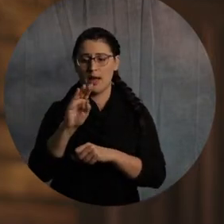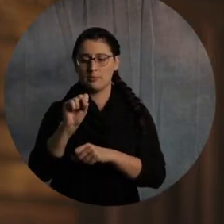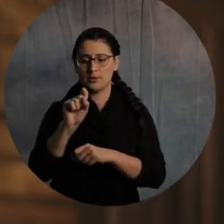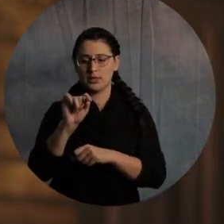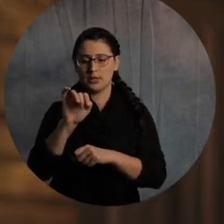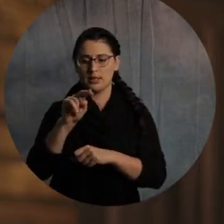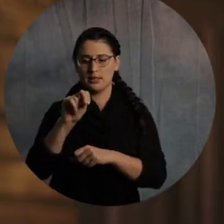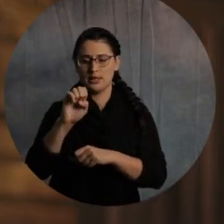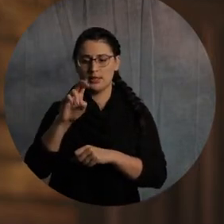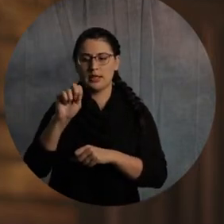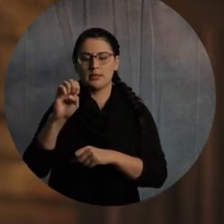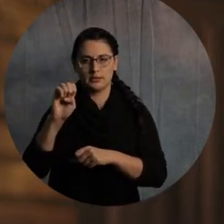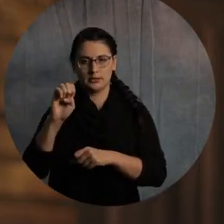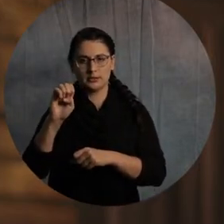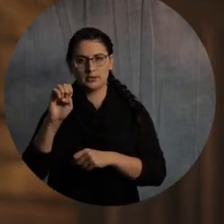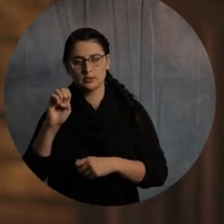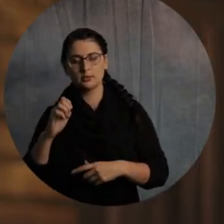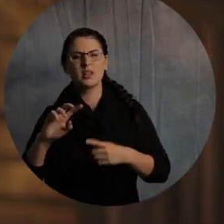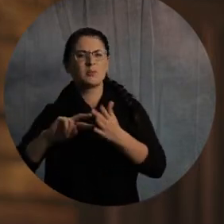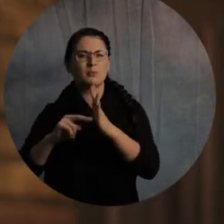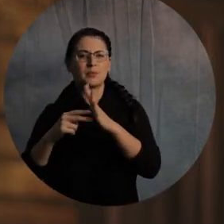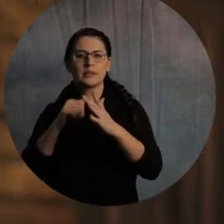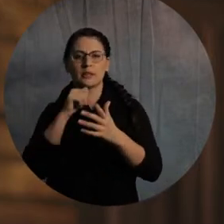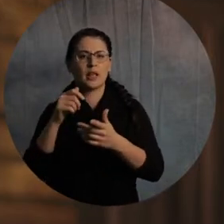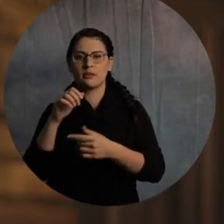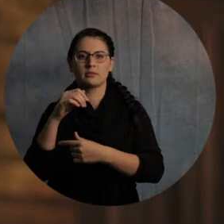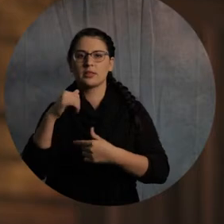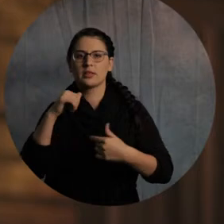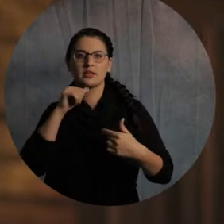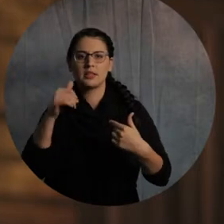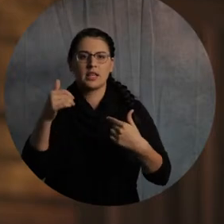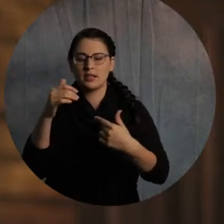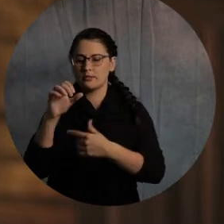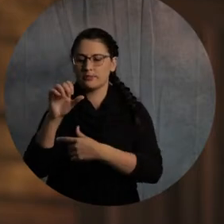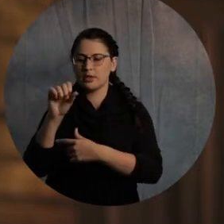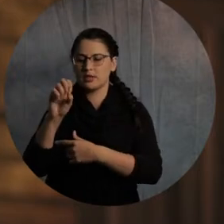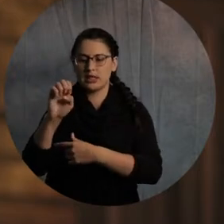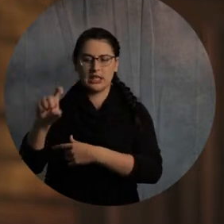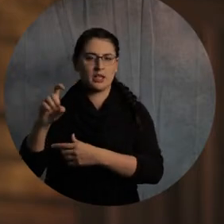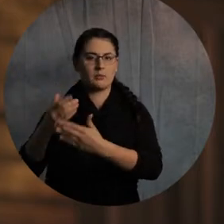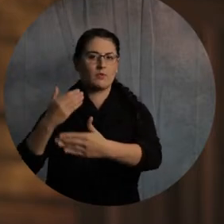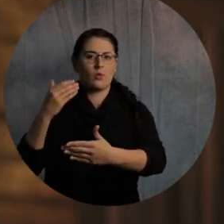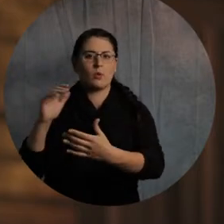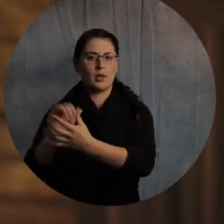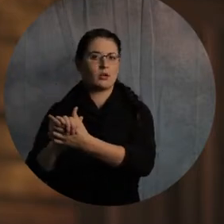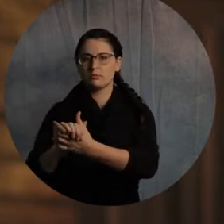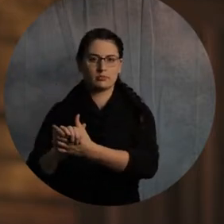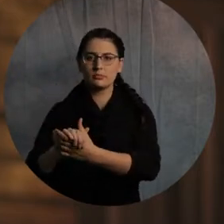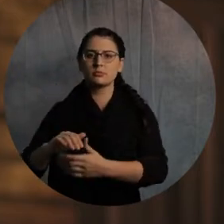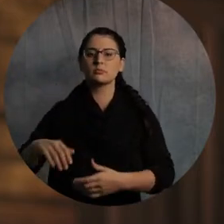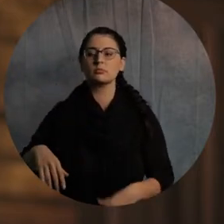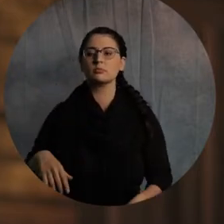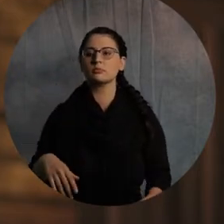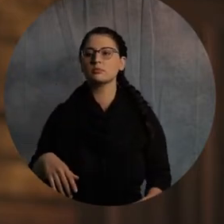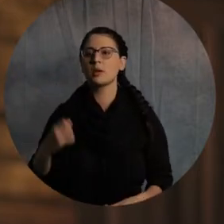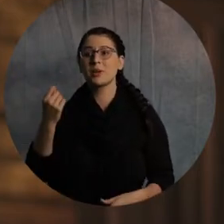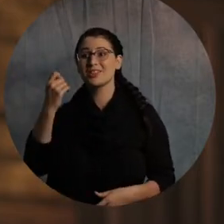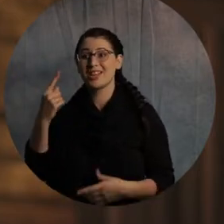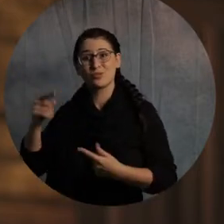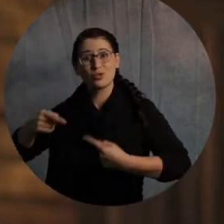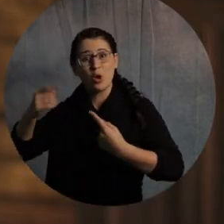it was still a tremendous struggle, because what would happen is the relationship would still get physical.